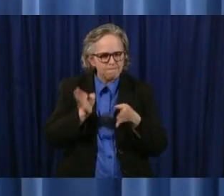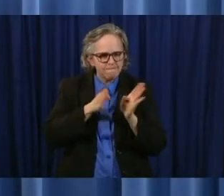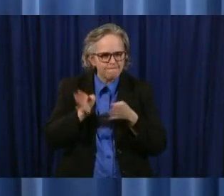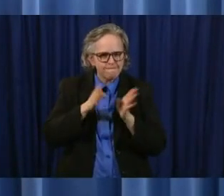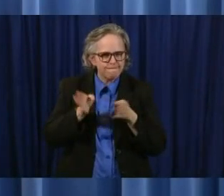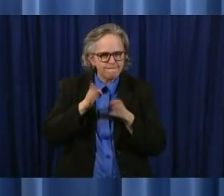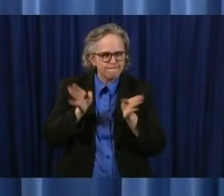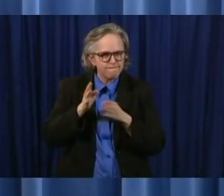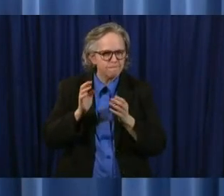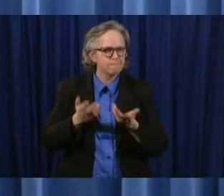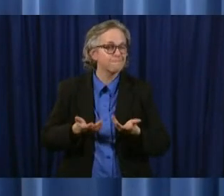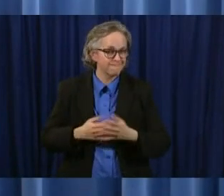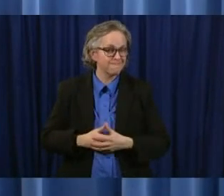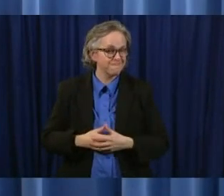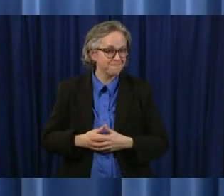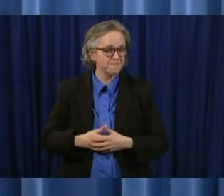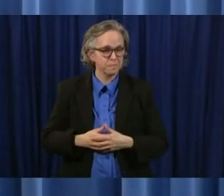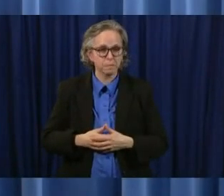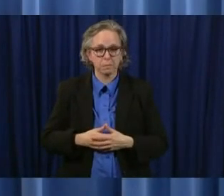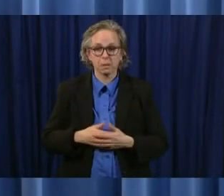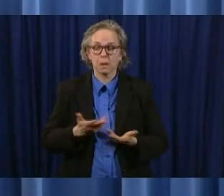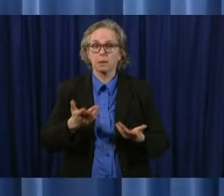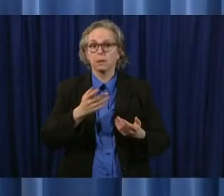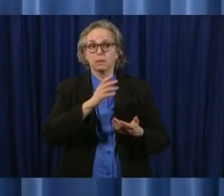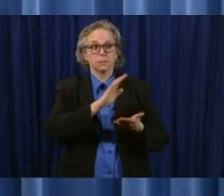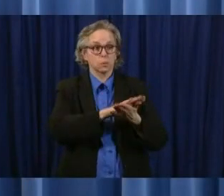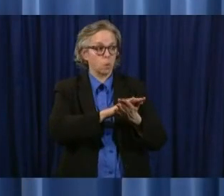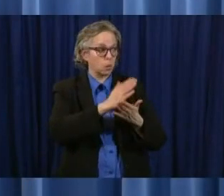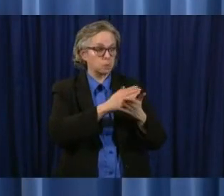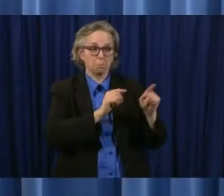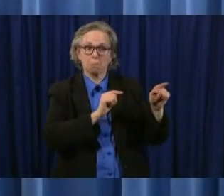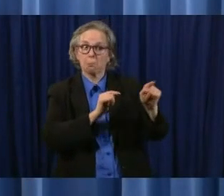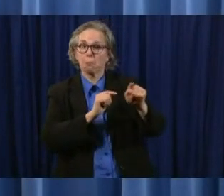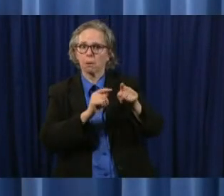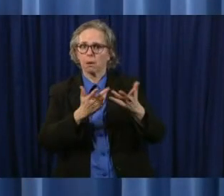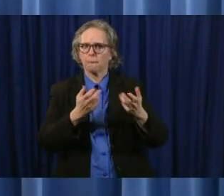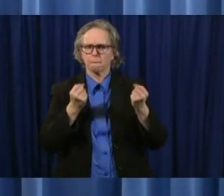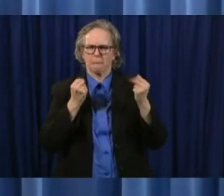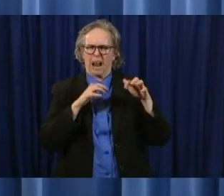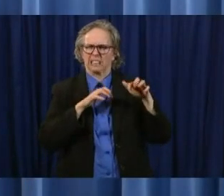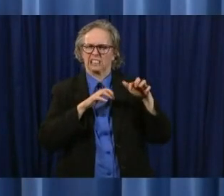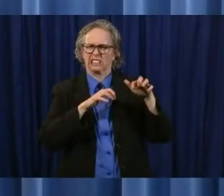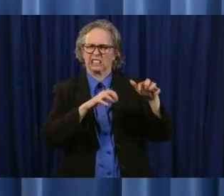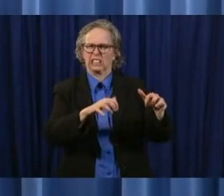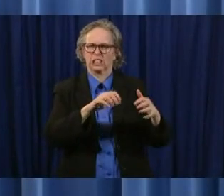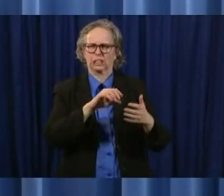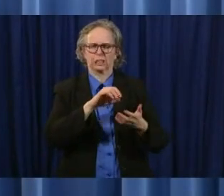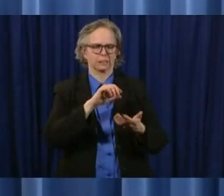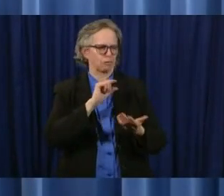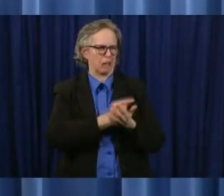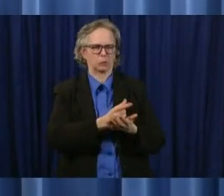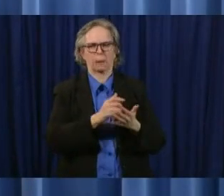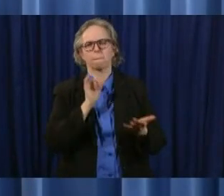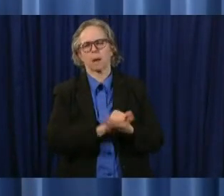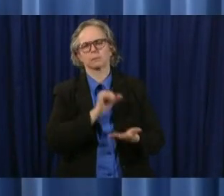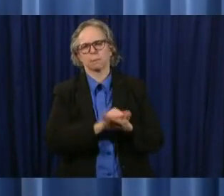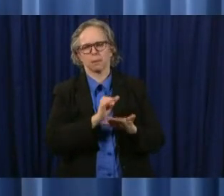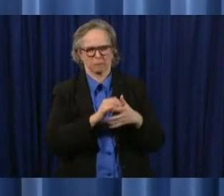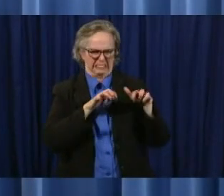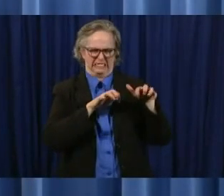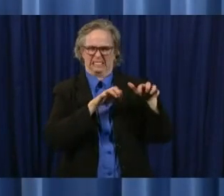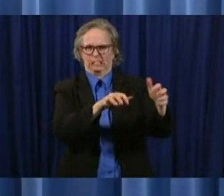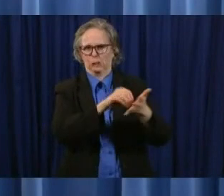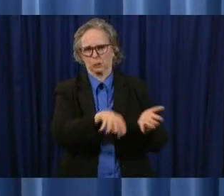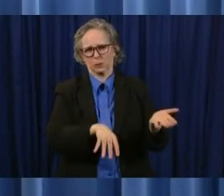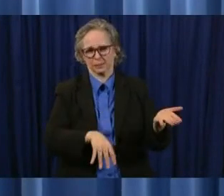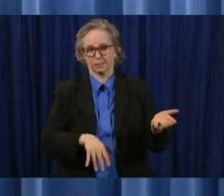schools just because of how many students they have in graduation class probably can't do it very well or can't do it uh but if